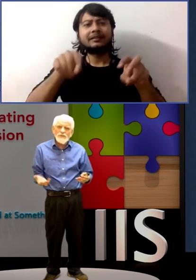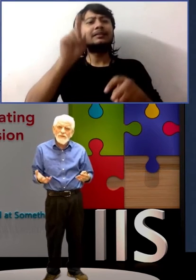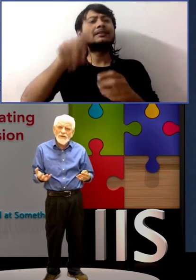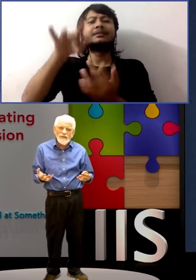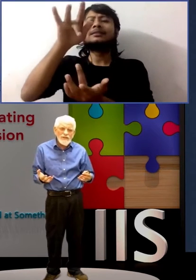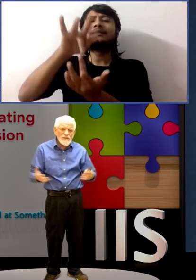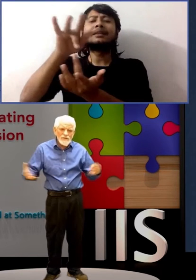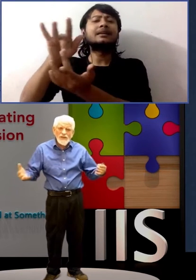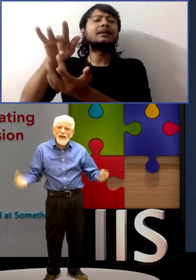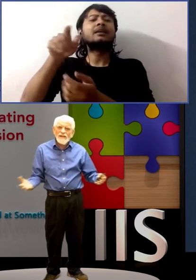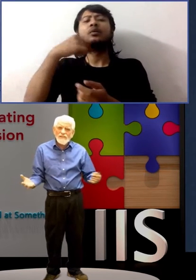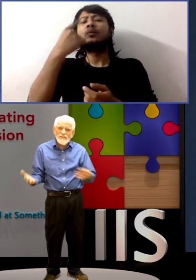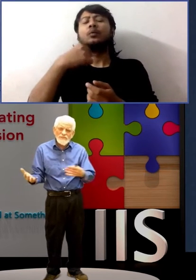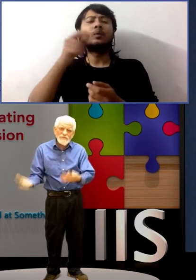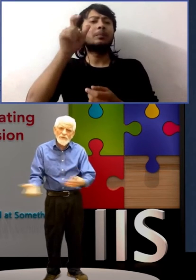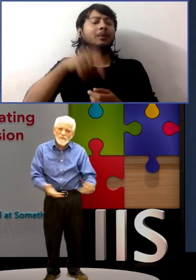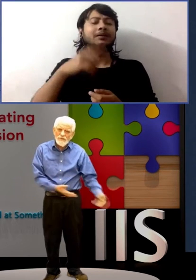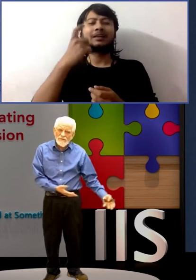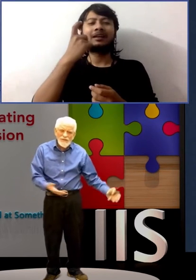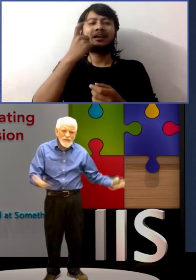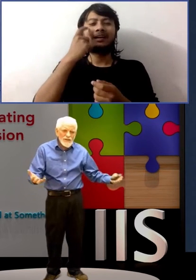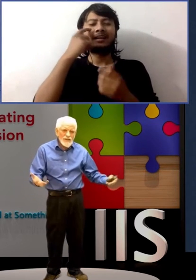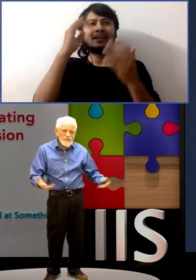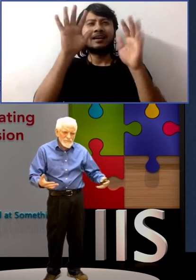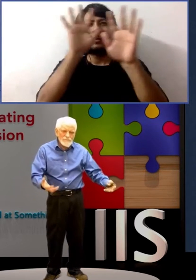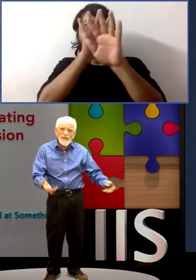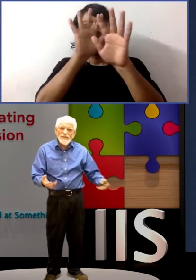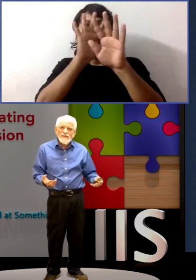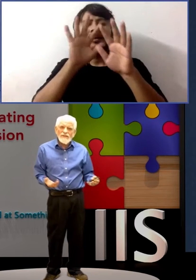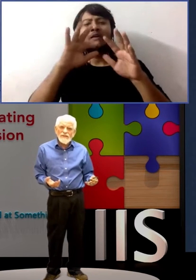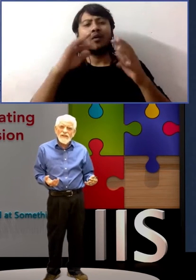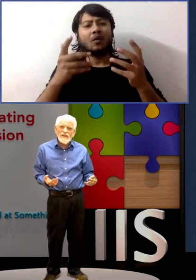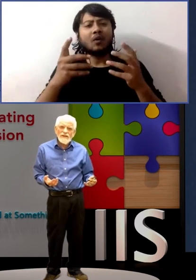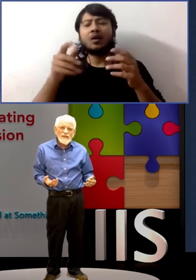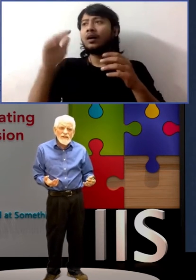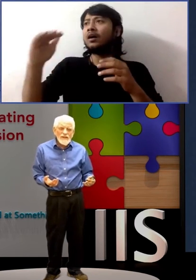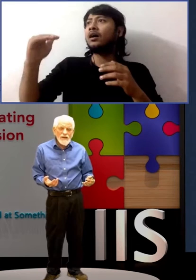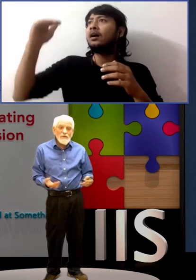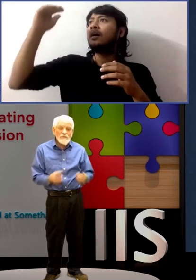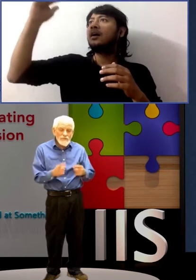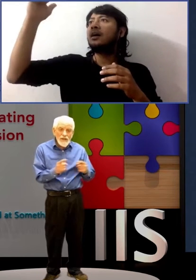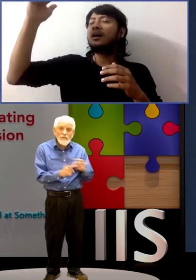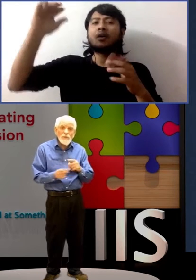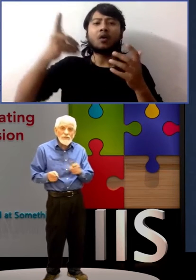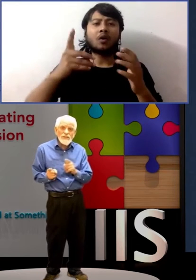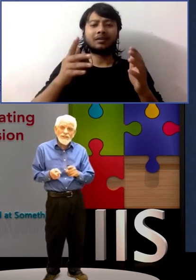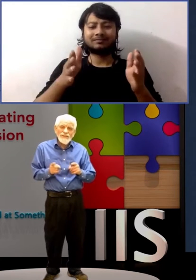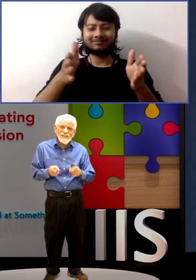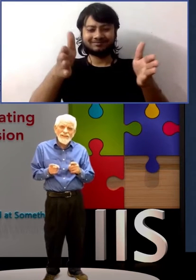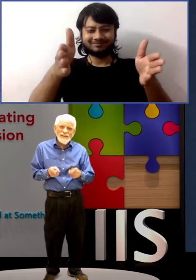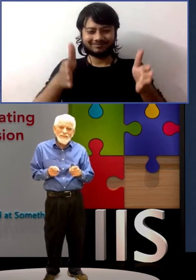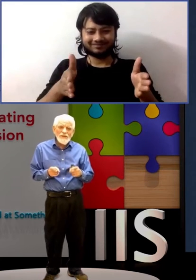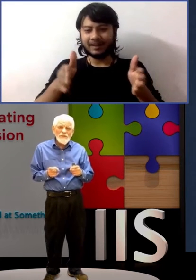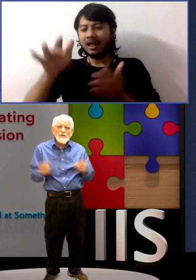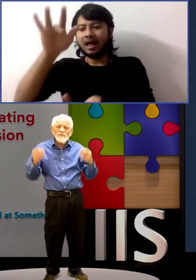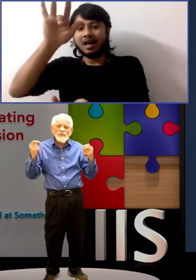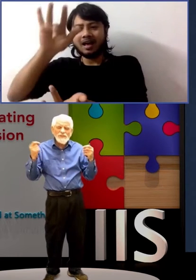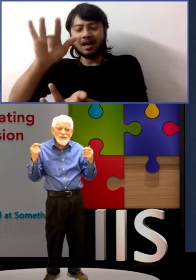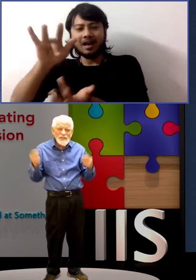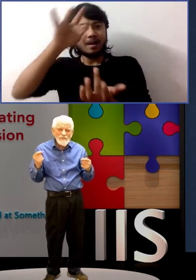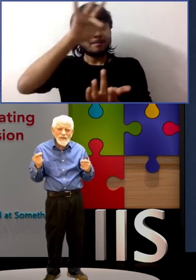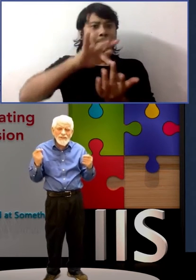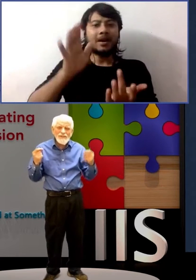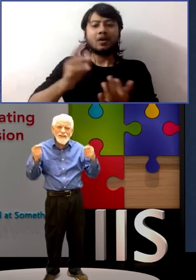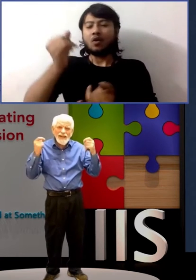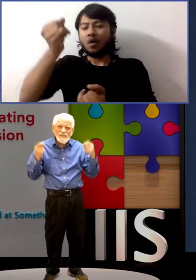visually impaired, or the aisle seats for people who can't bend a leg. I mean, we got the wheelchair thing down. But we're